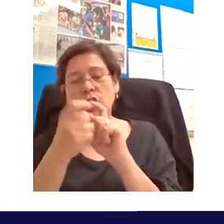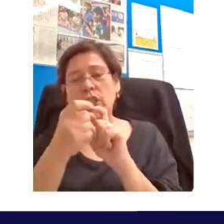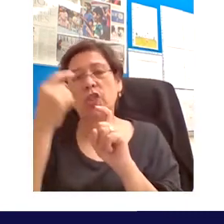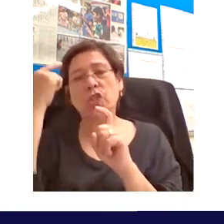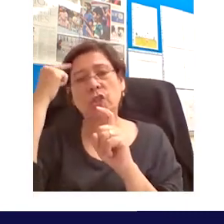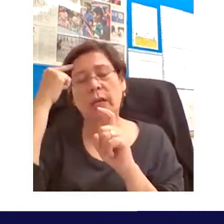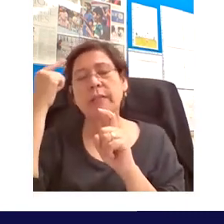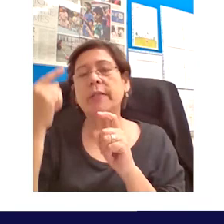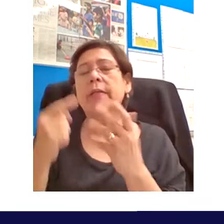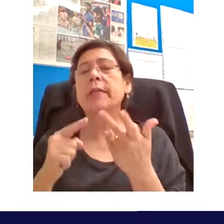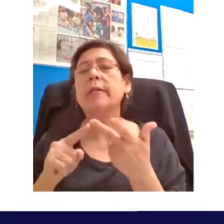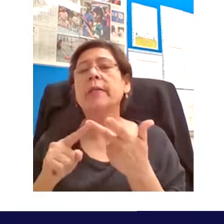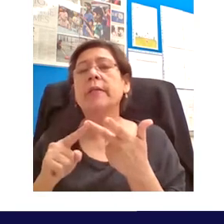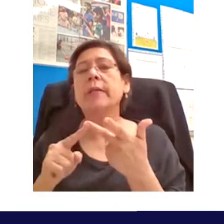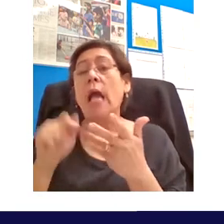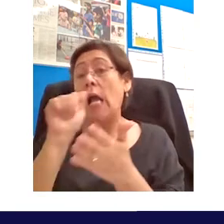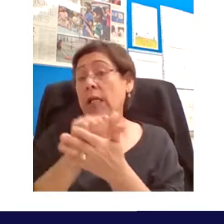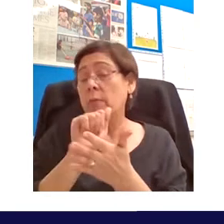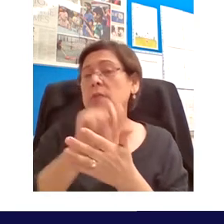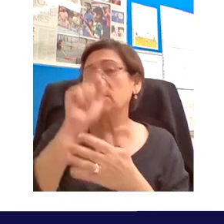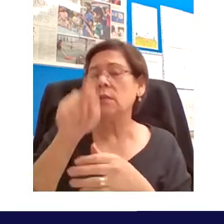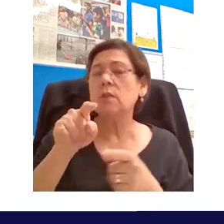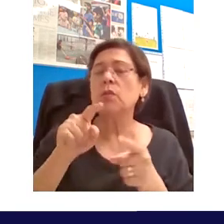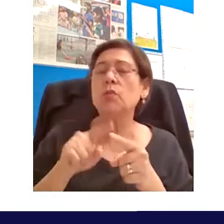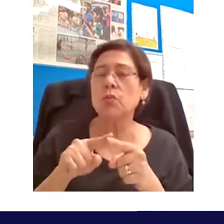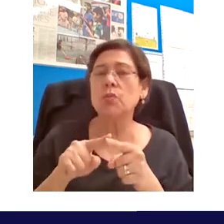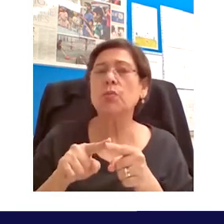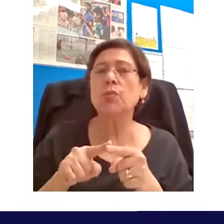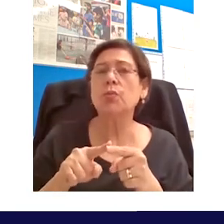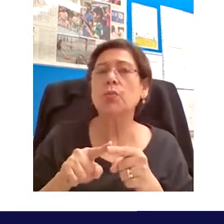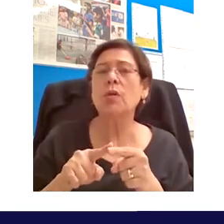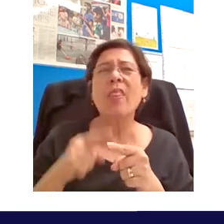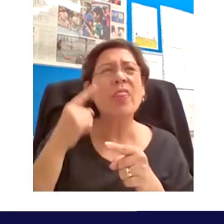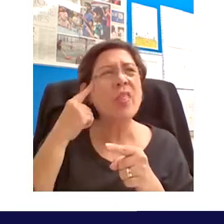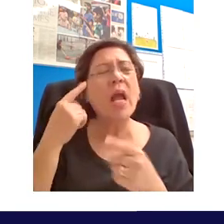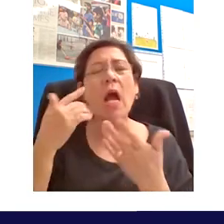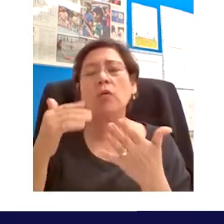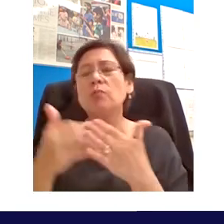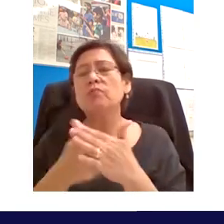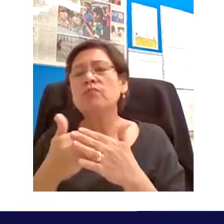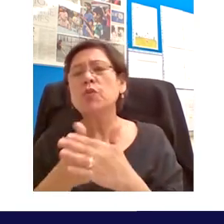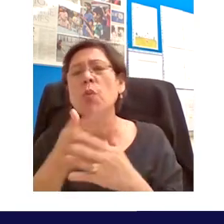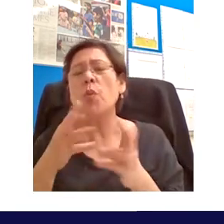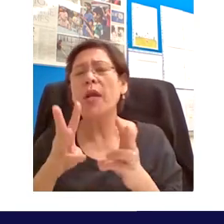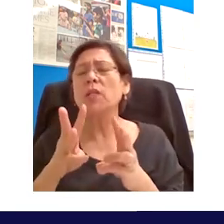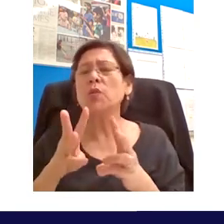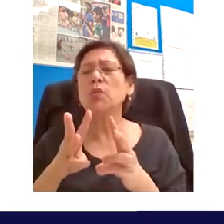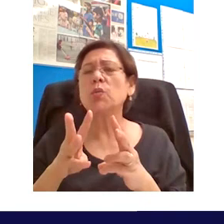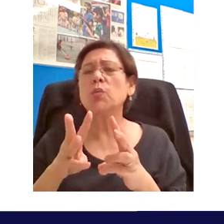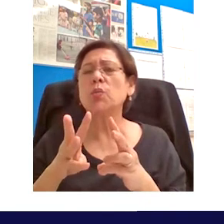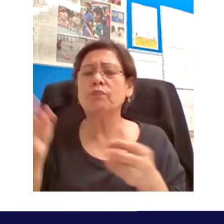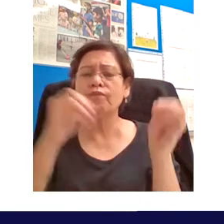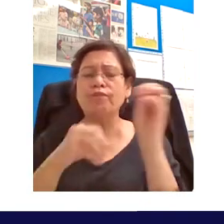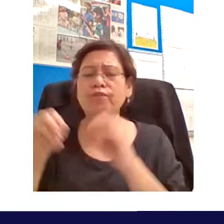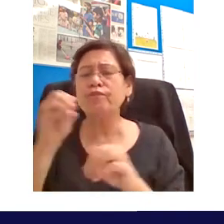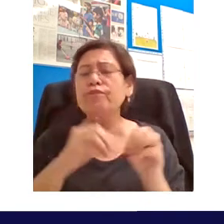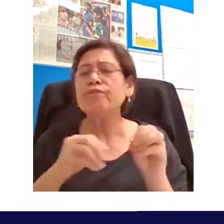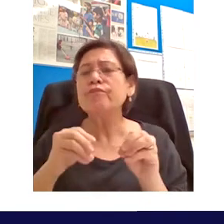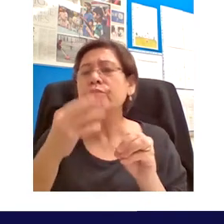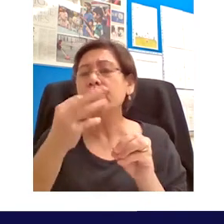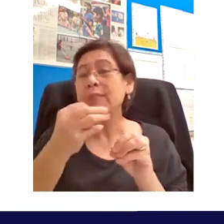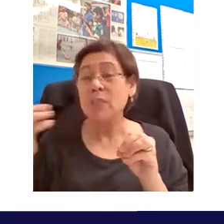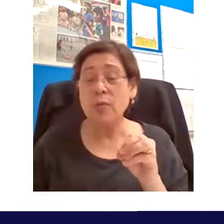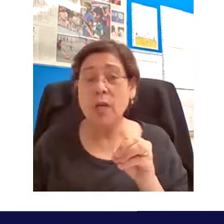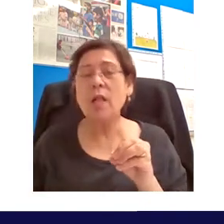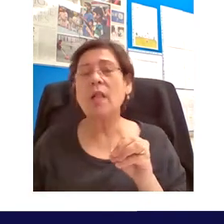need to begin considering that there might be better ways of assembling material for lecturers collectively um